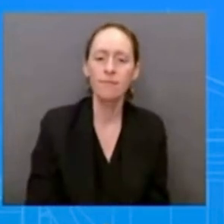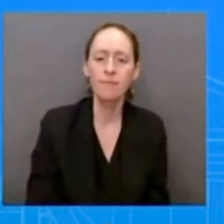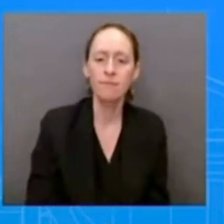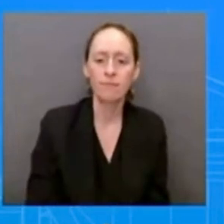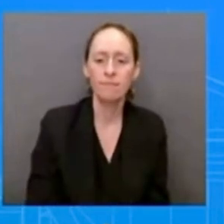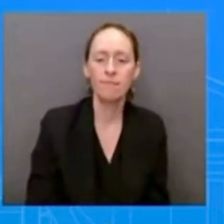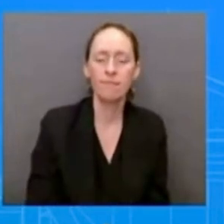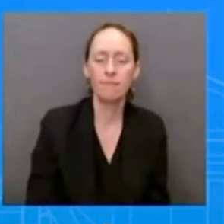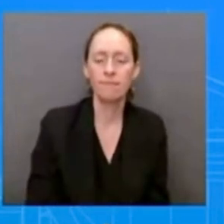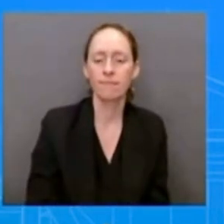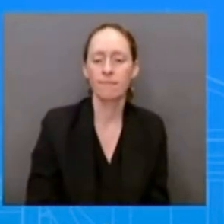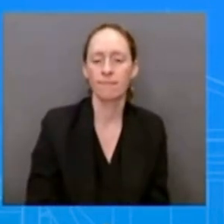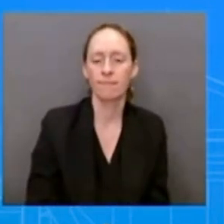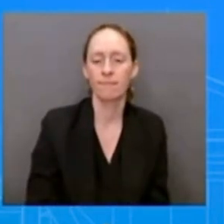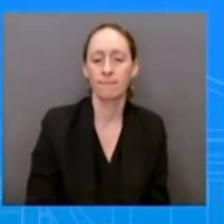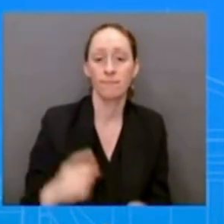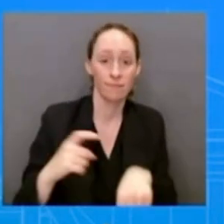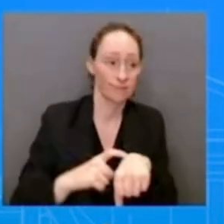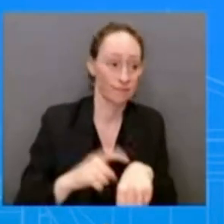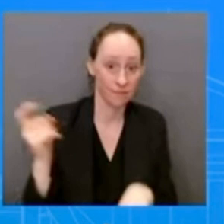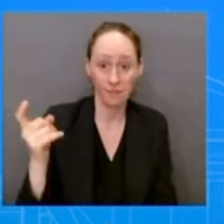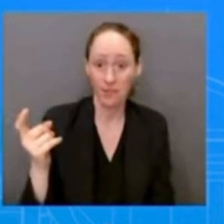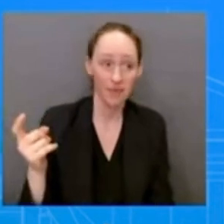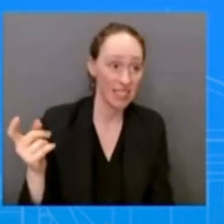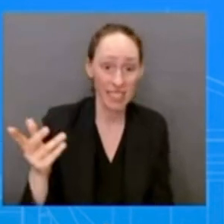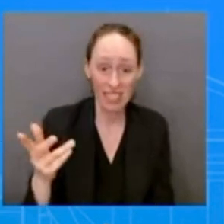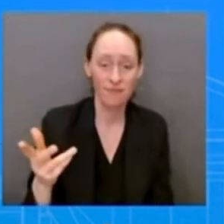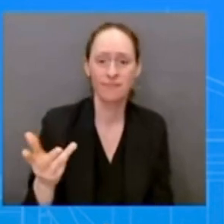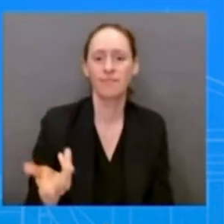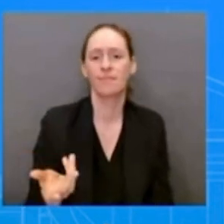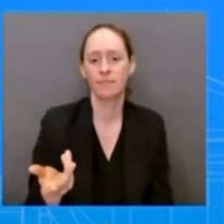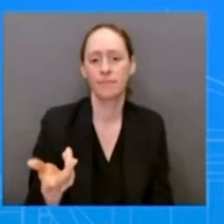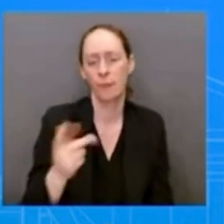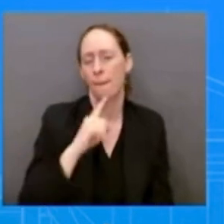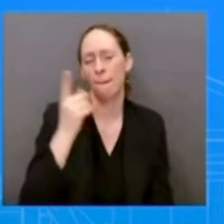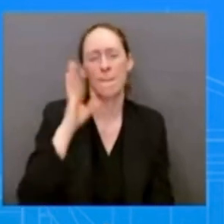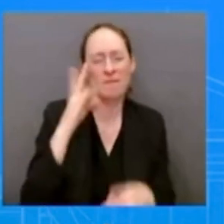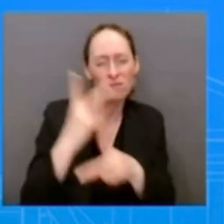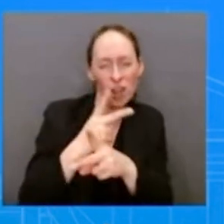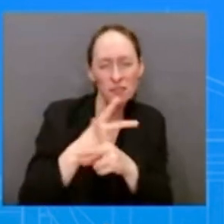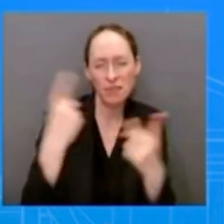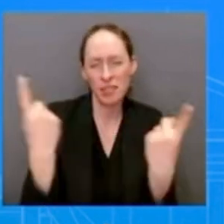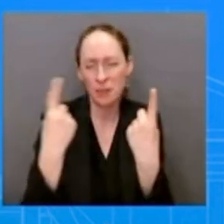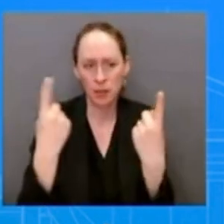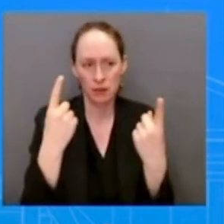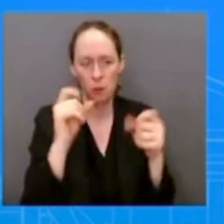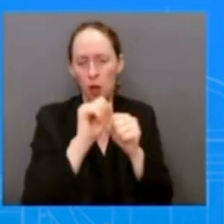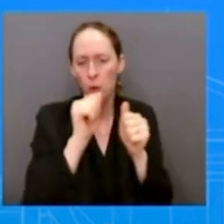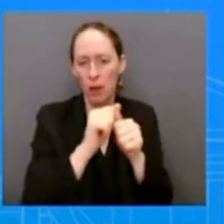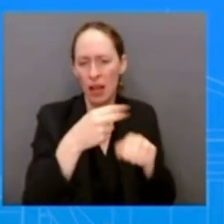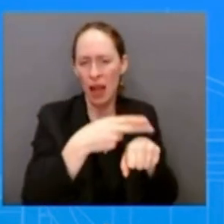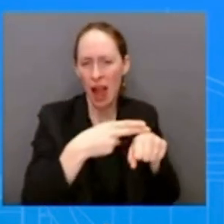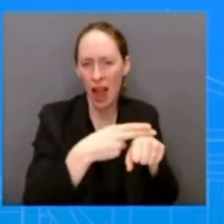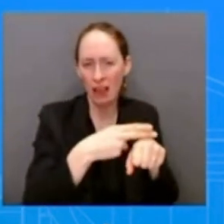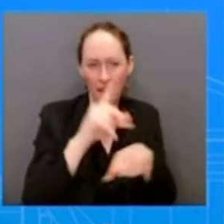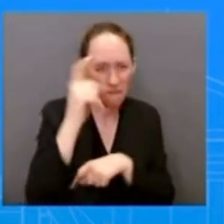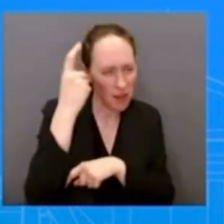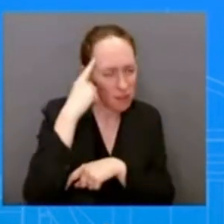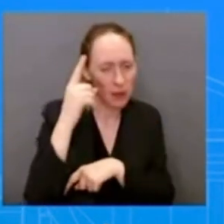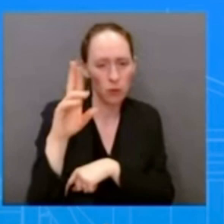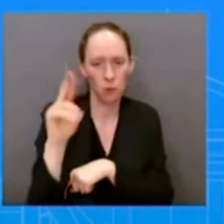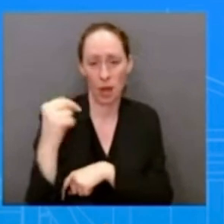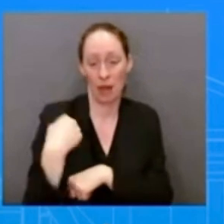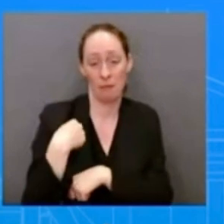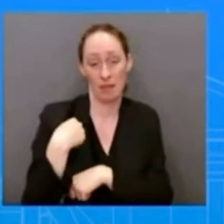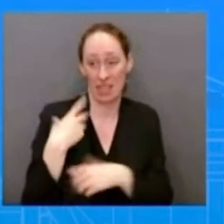that's all going to have to be worked out directly with the haitian government and with the the u.n but i won't get ahead of where what the conversation is going to one more